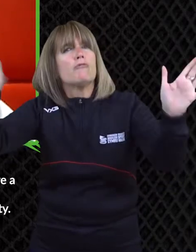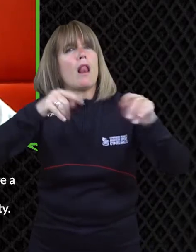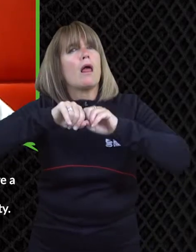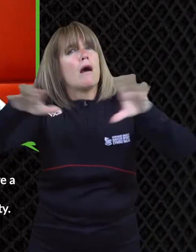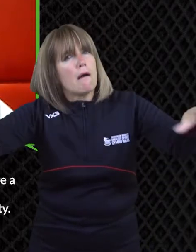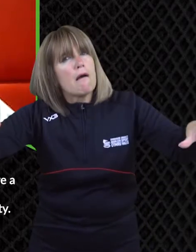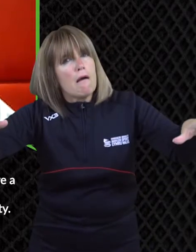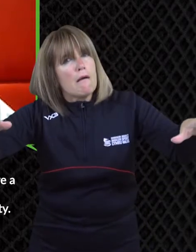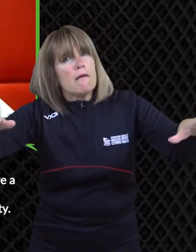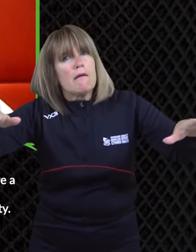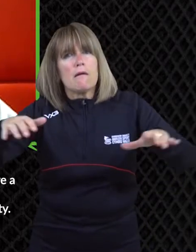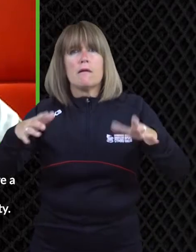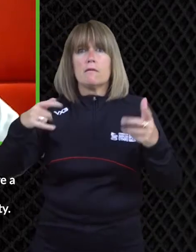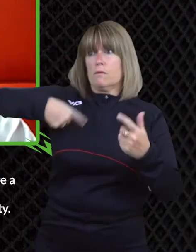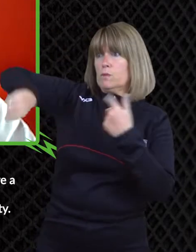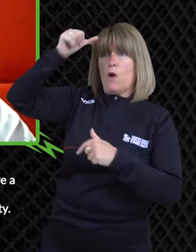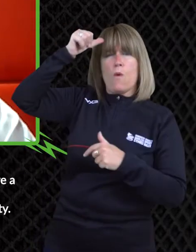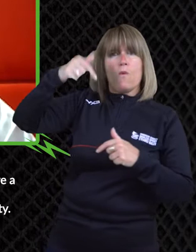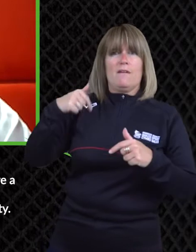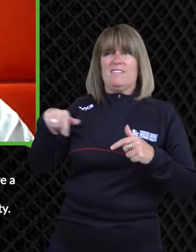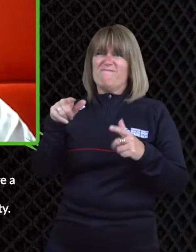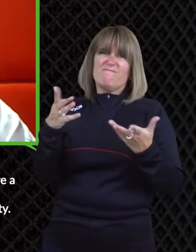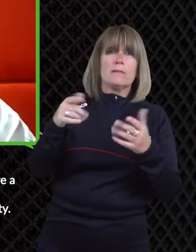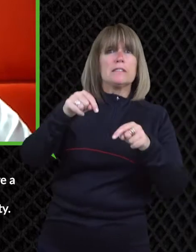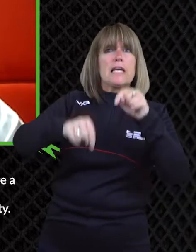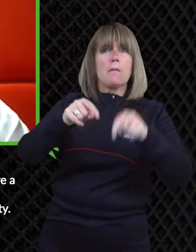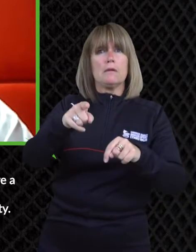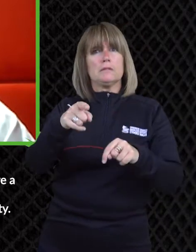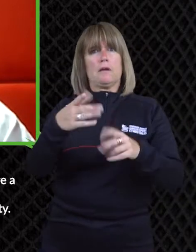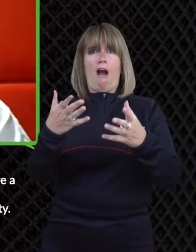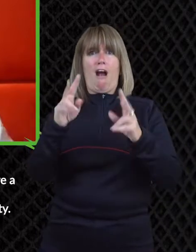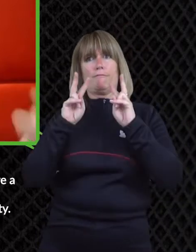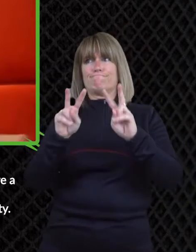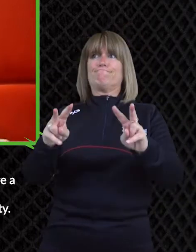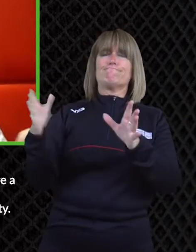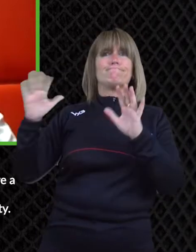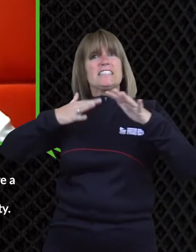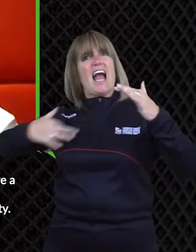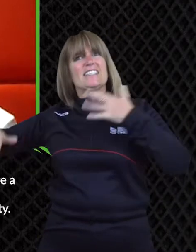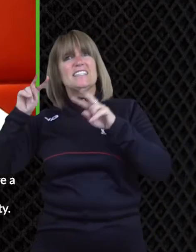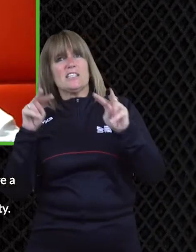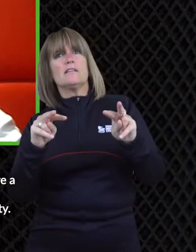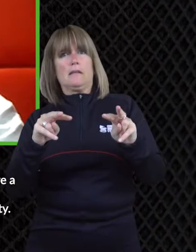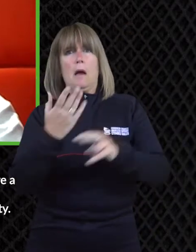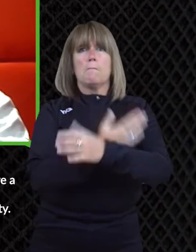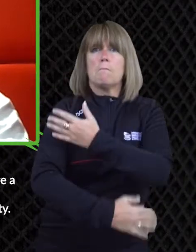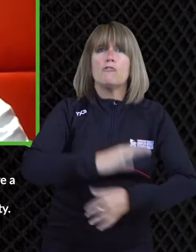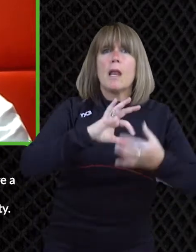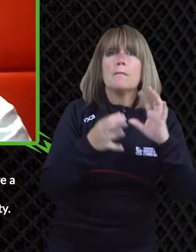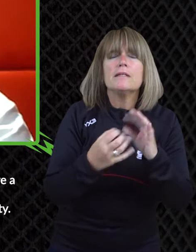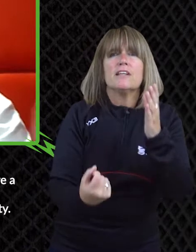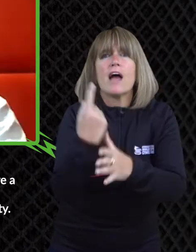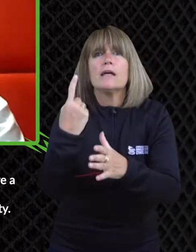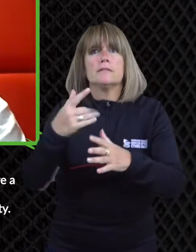in um in general and we know how disabilities are portrayed during these paralympic events is how society